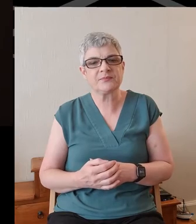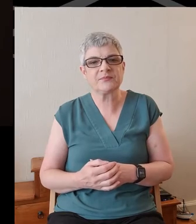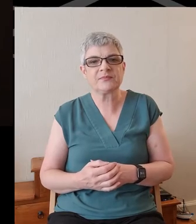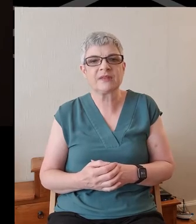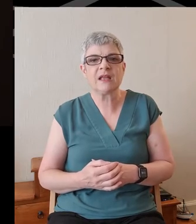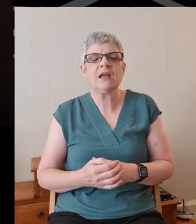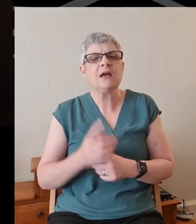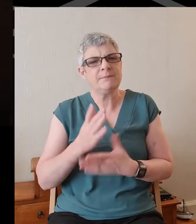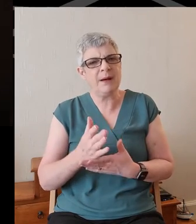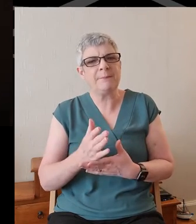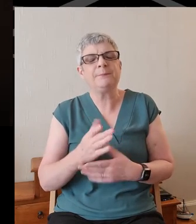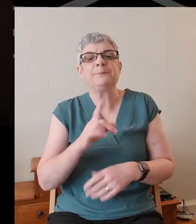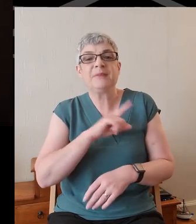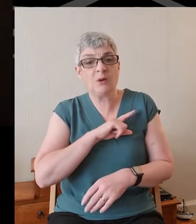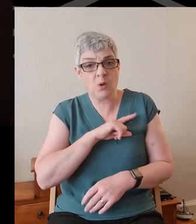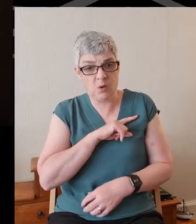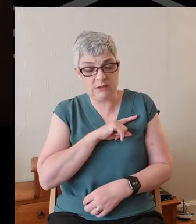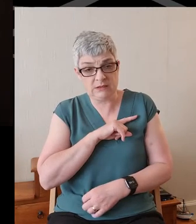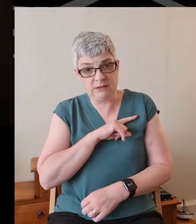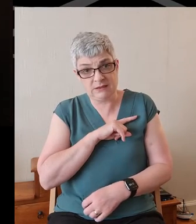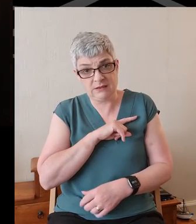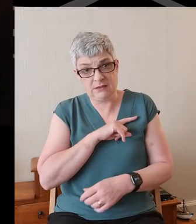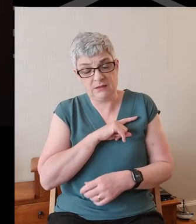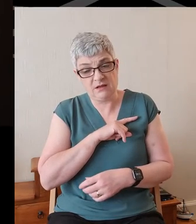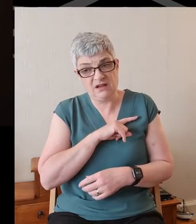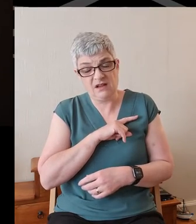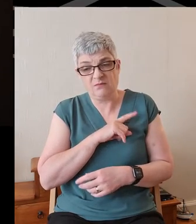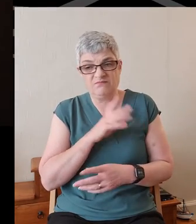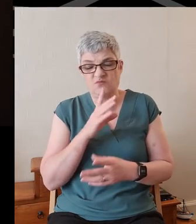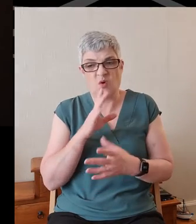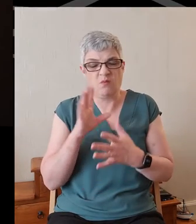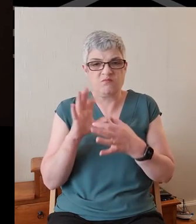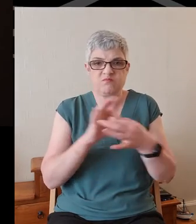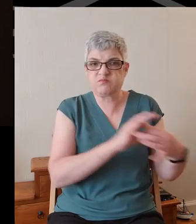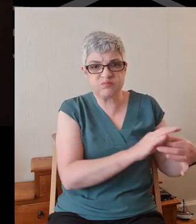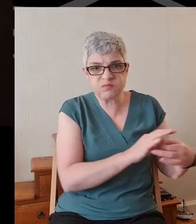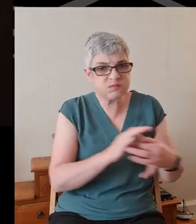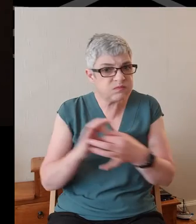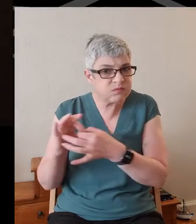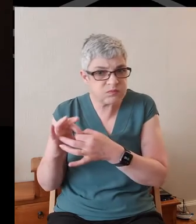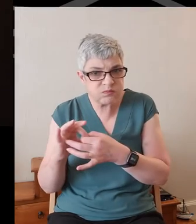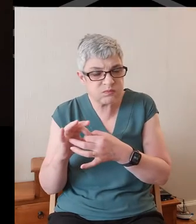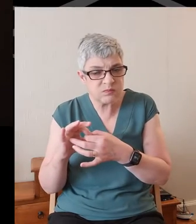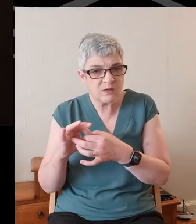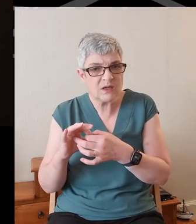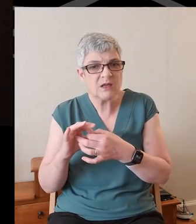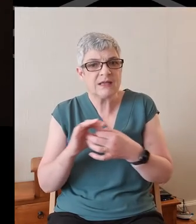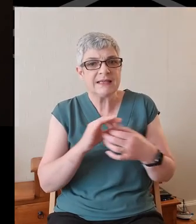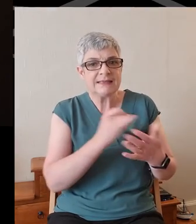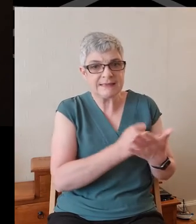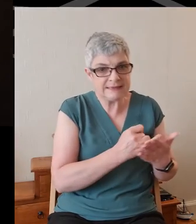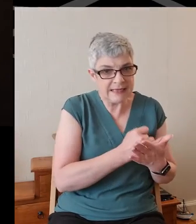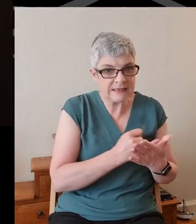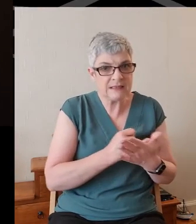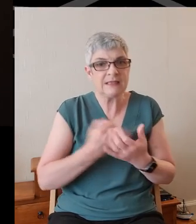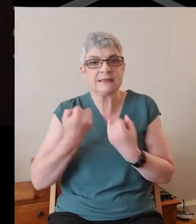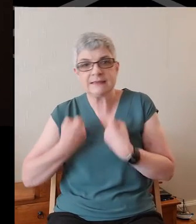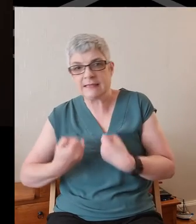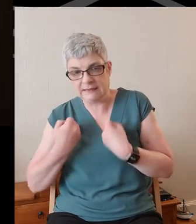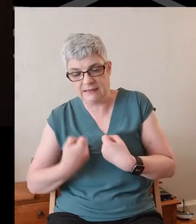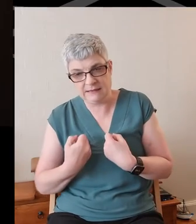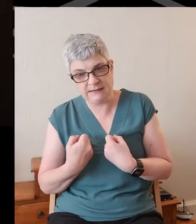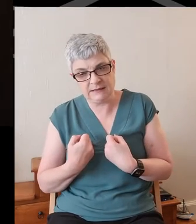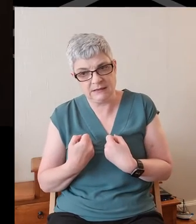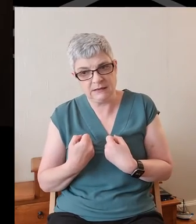But just because there isn't a direct or equivalent connection between sin and sickness